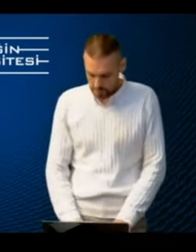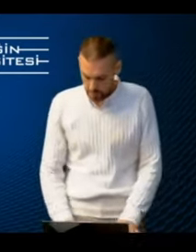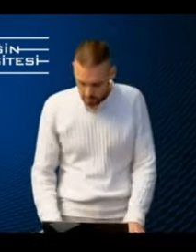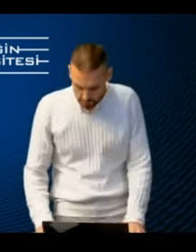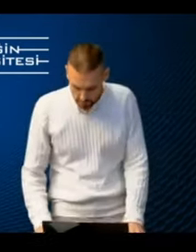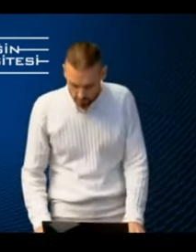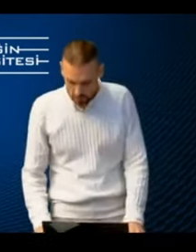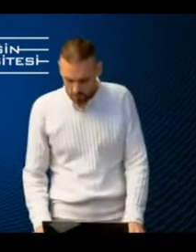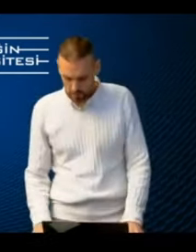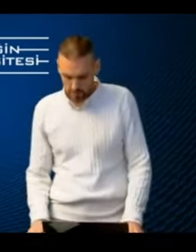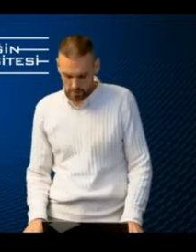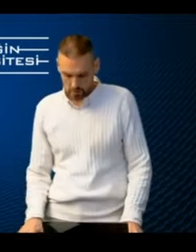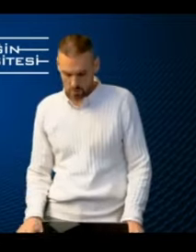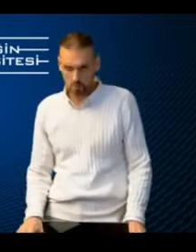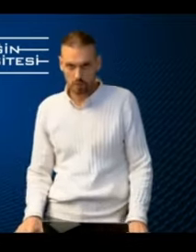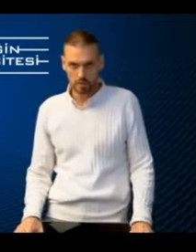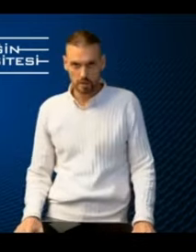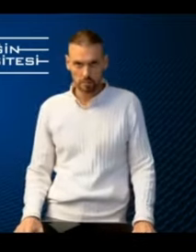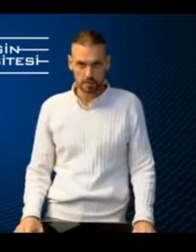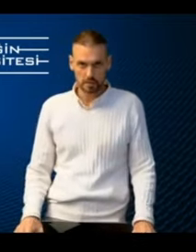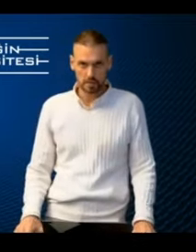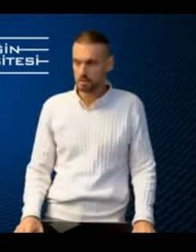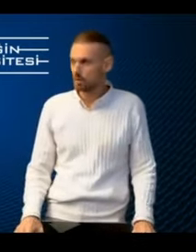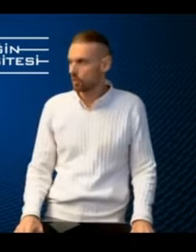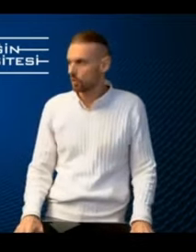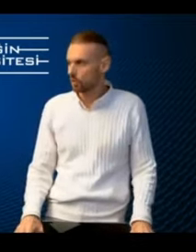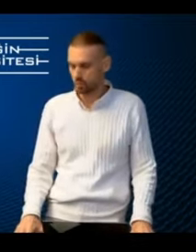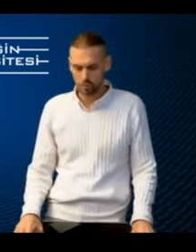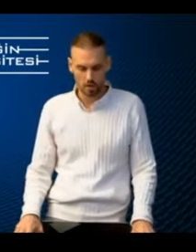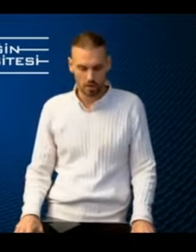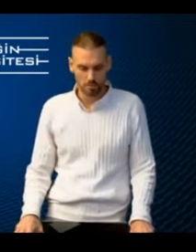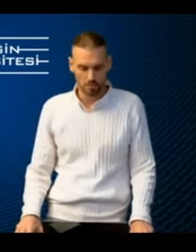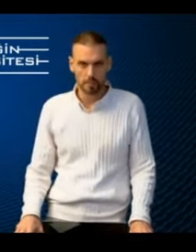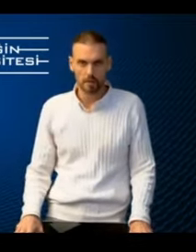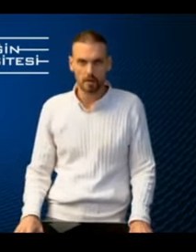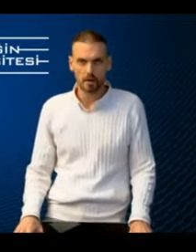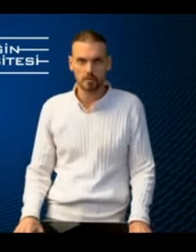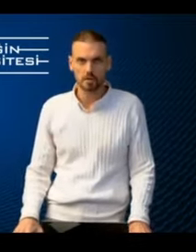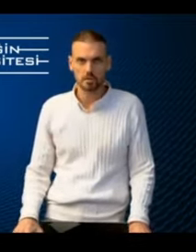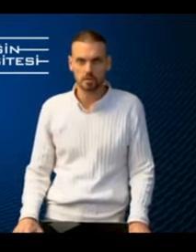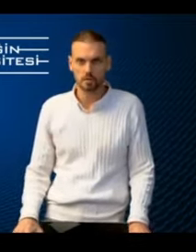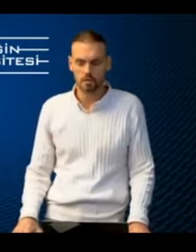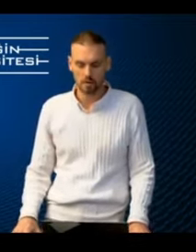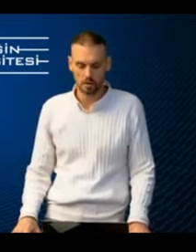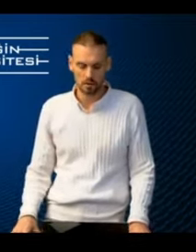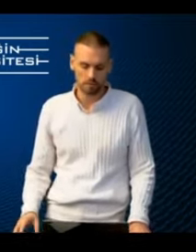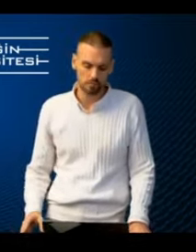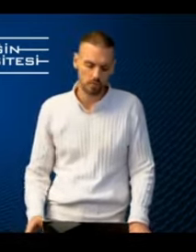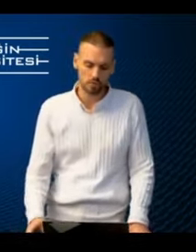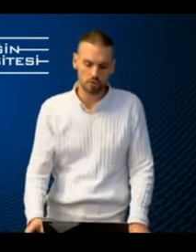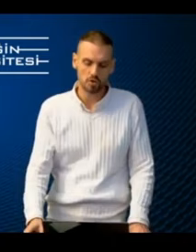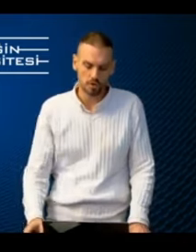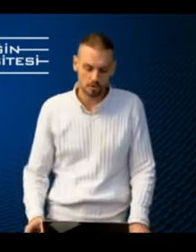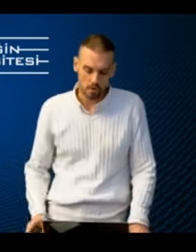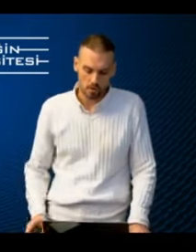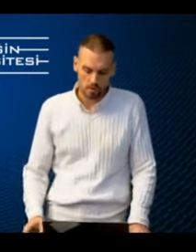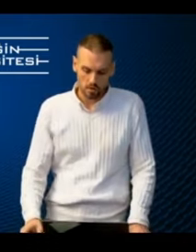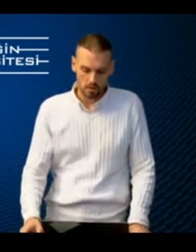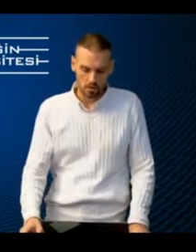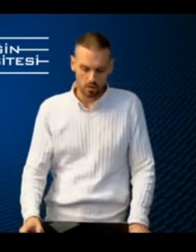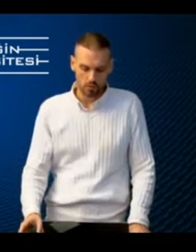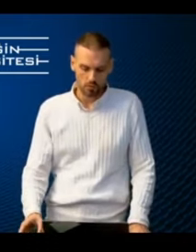My dear colleague Hilal already showed you the complexity of aviation journey